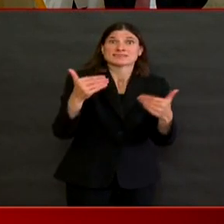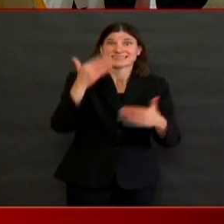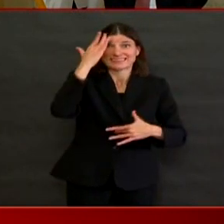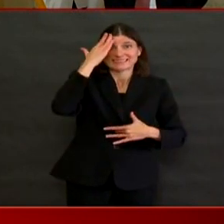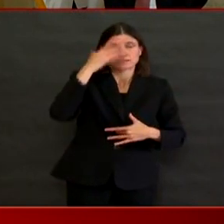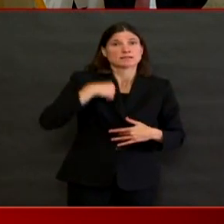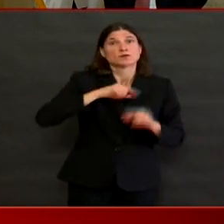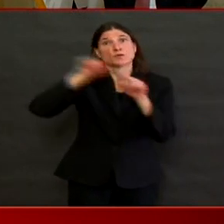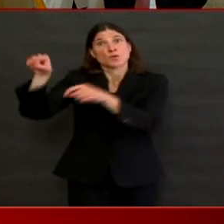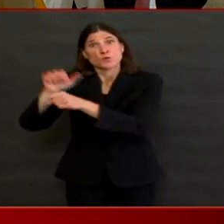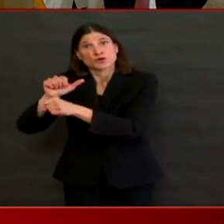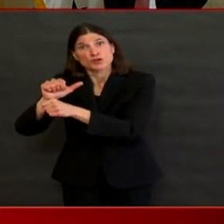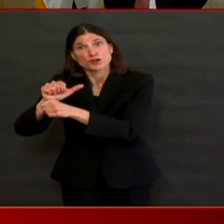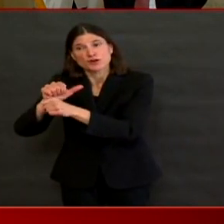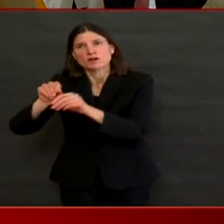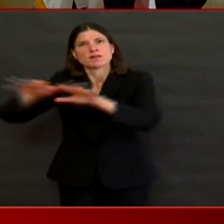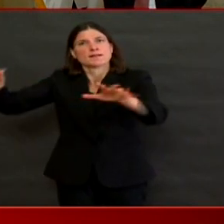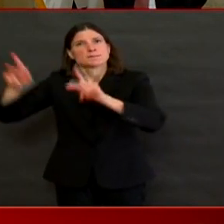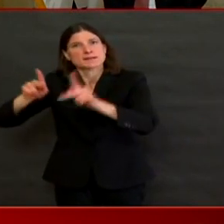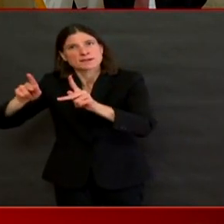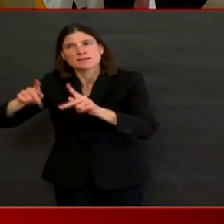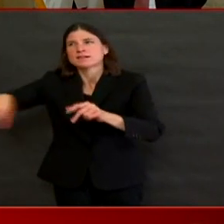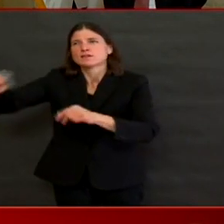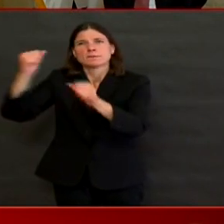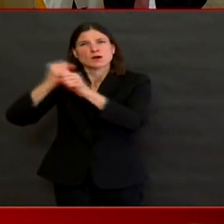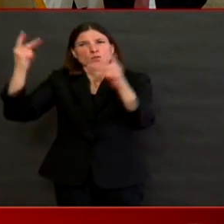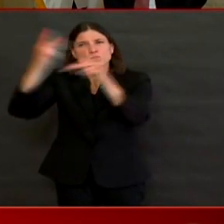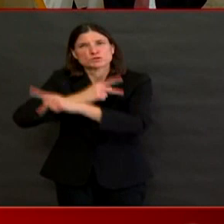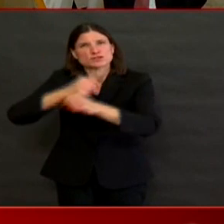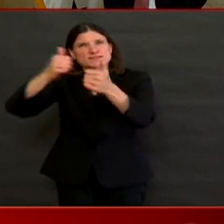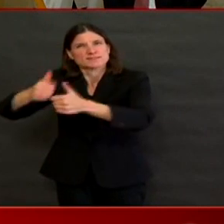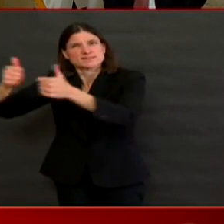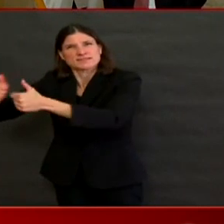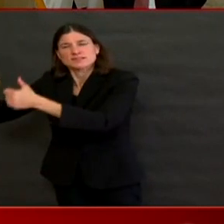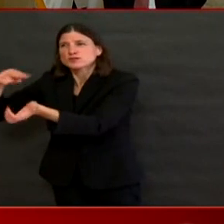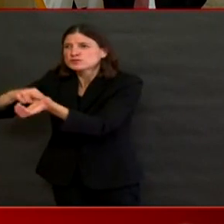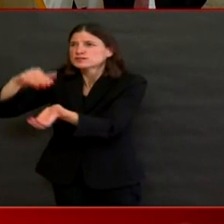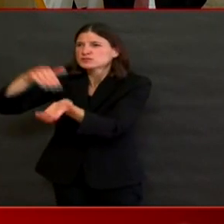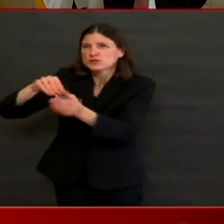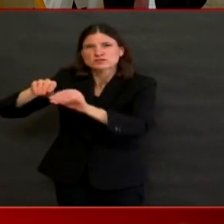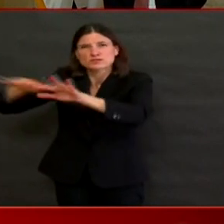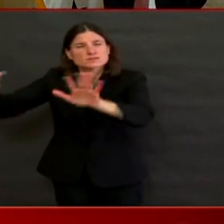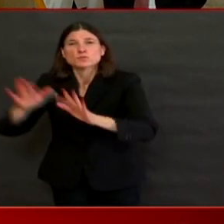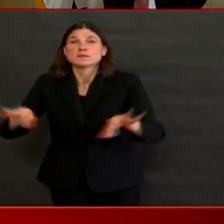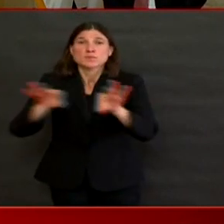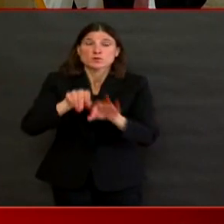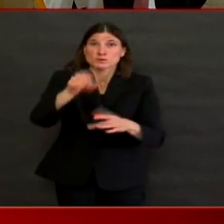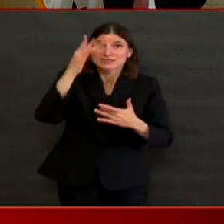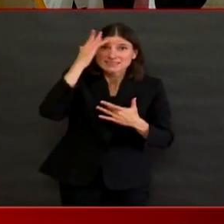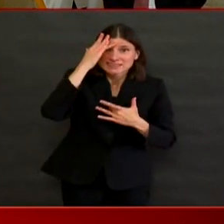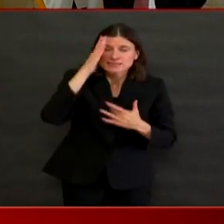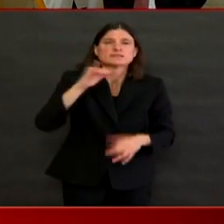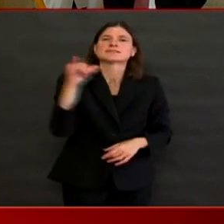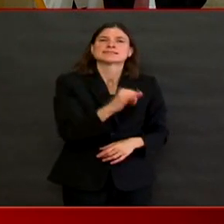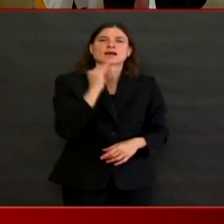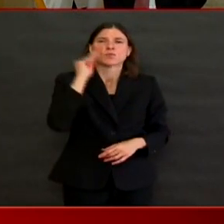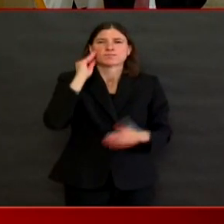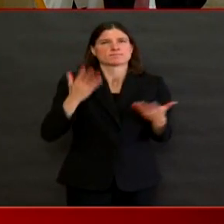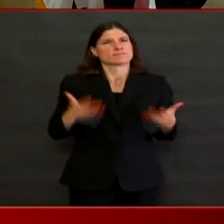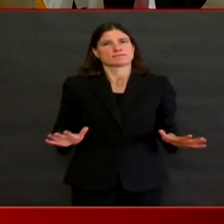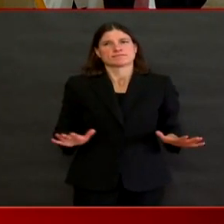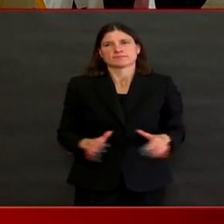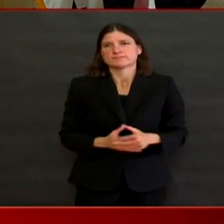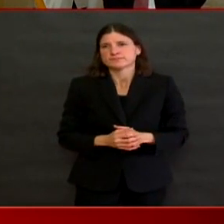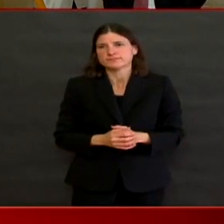for the residents in nursing homes, assisted living and other health care facilities. So Rhode